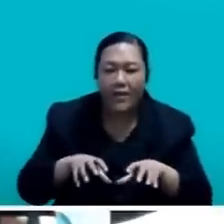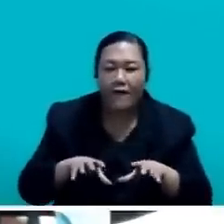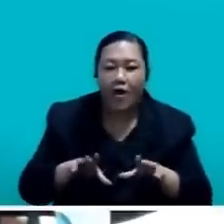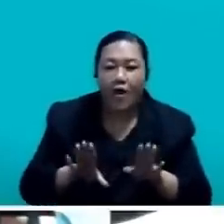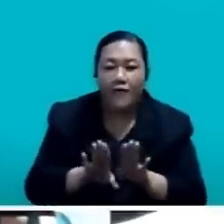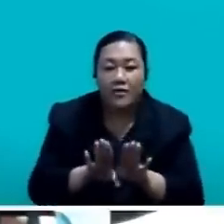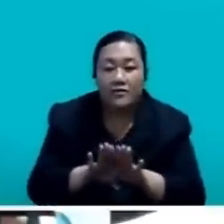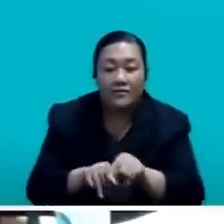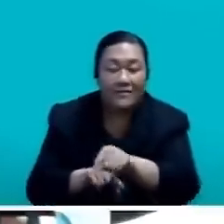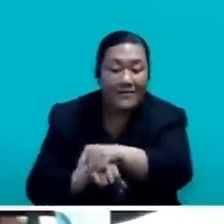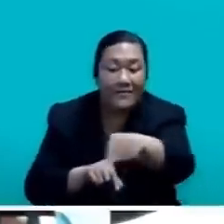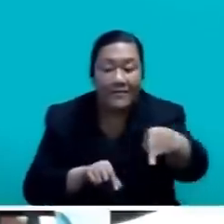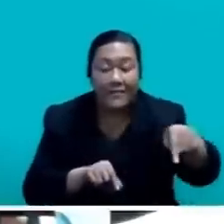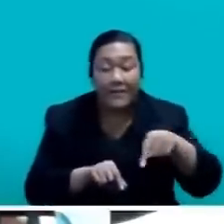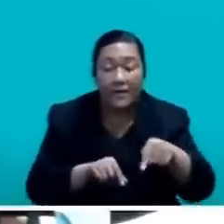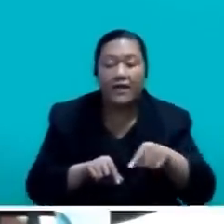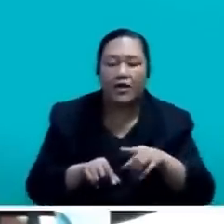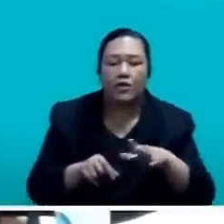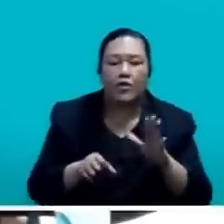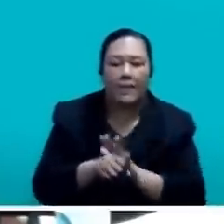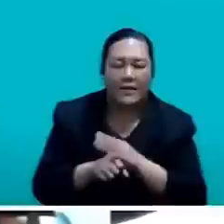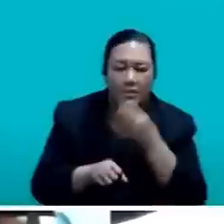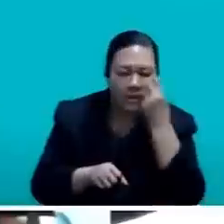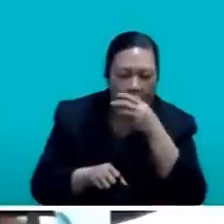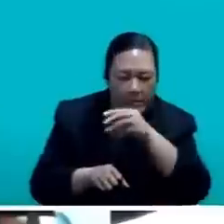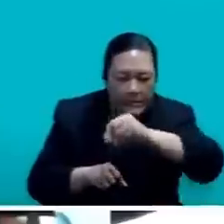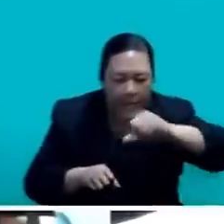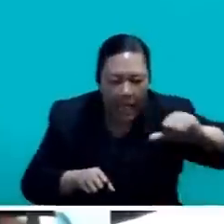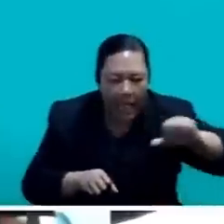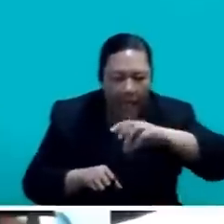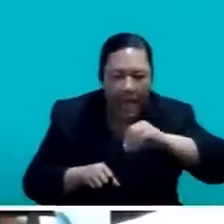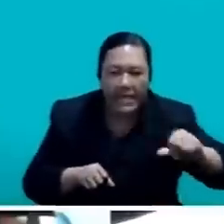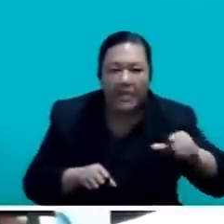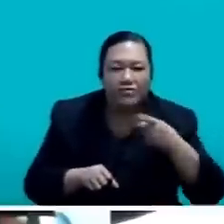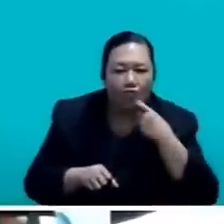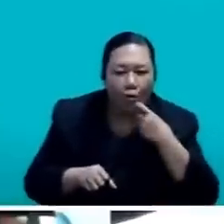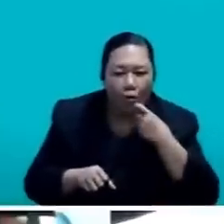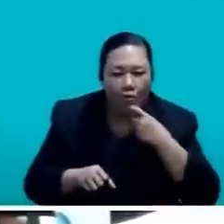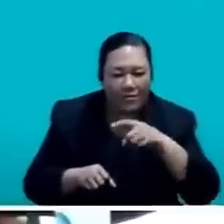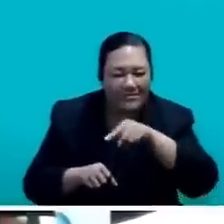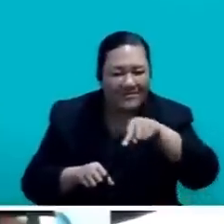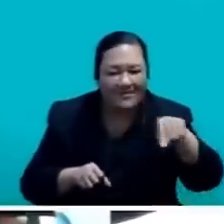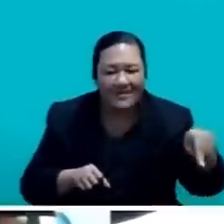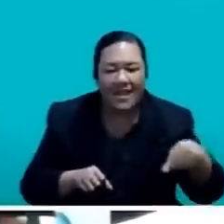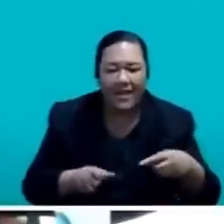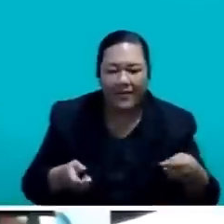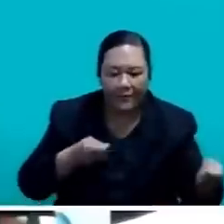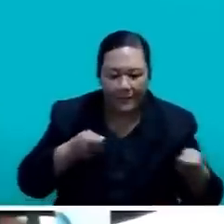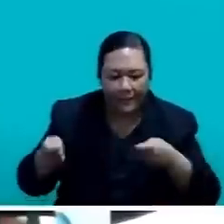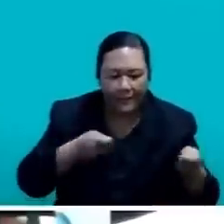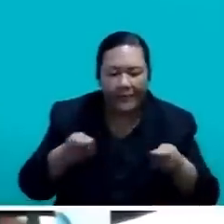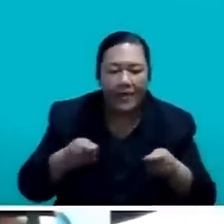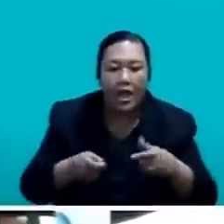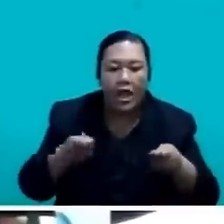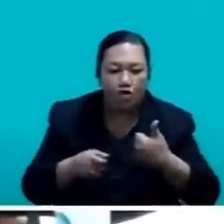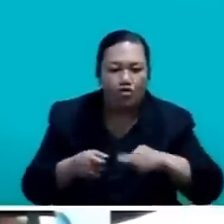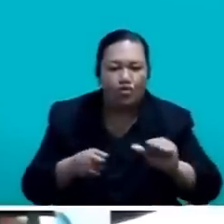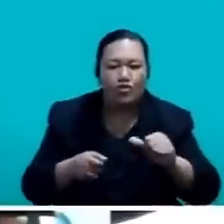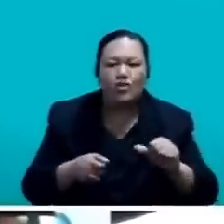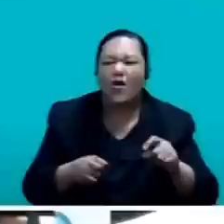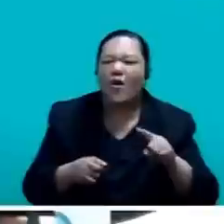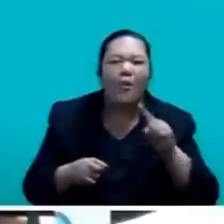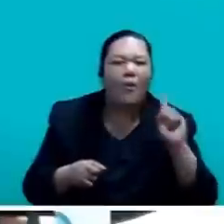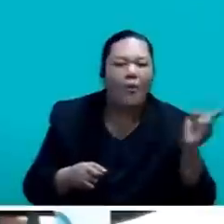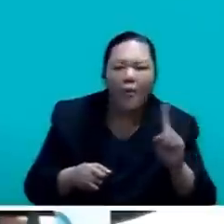land subdivision, monitoring sand and gravel extraction, groundwater extraction rates and use, illegal land